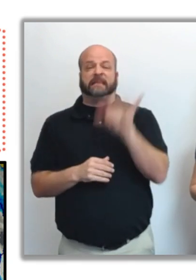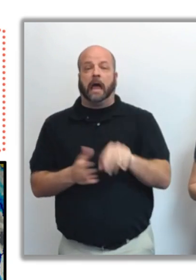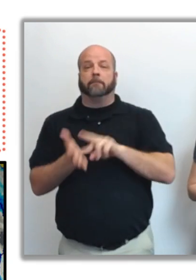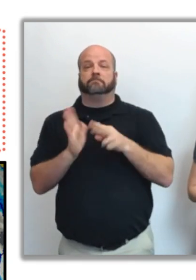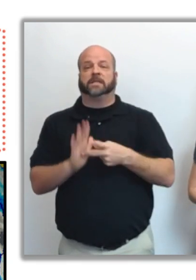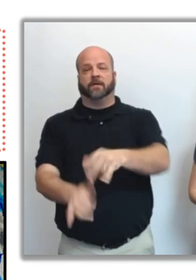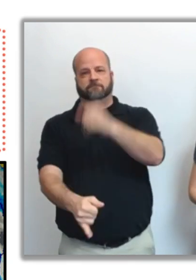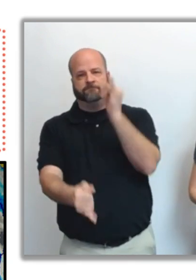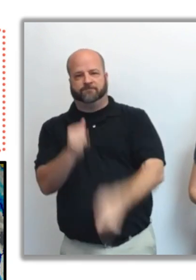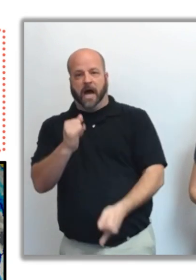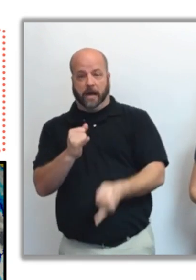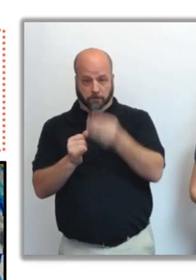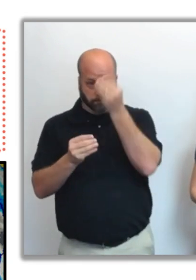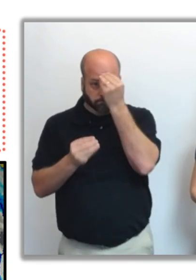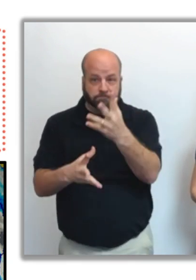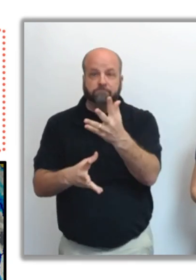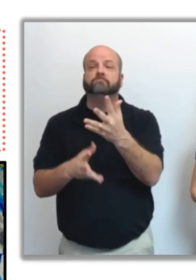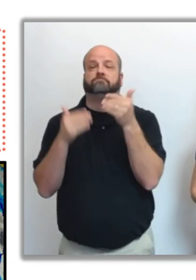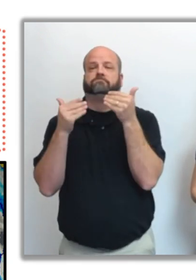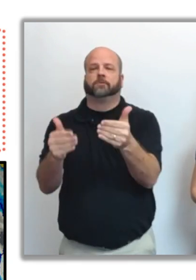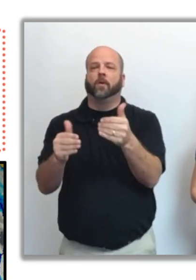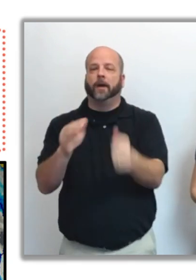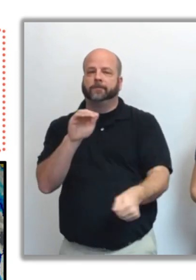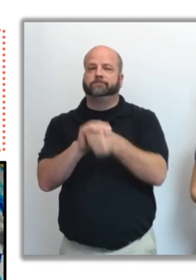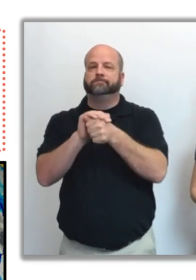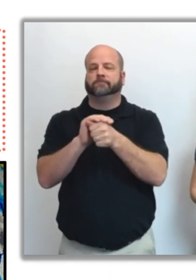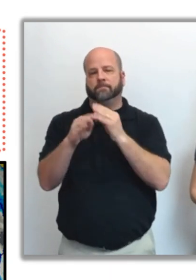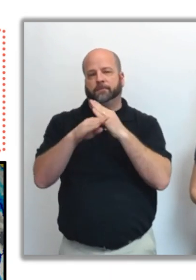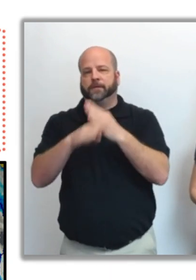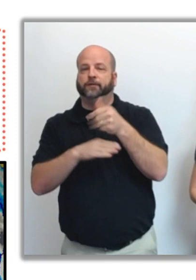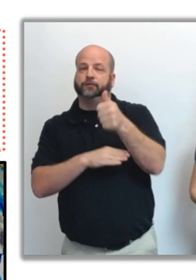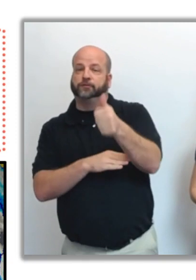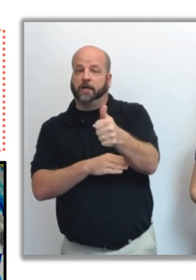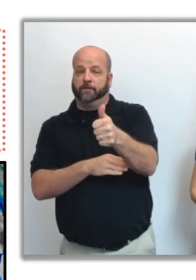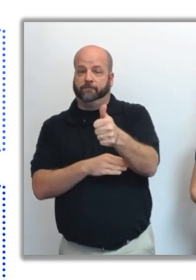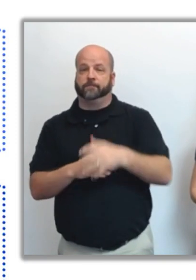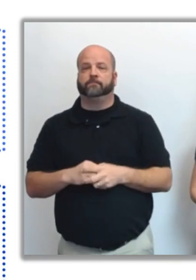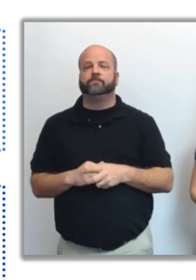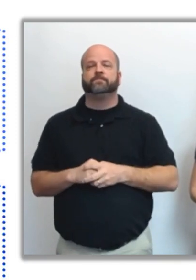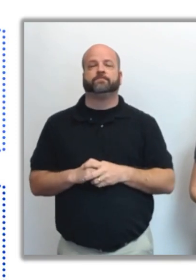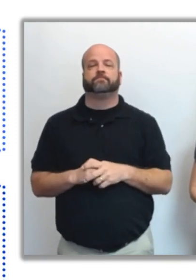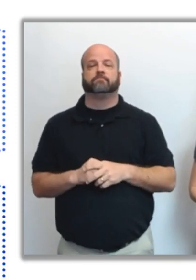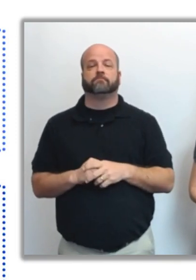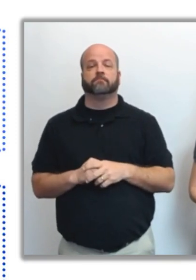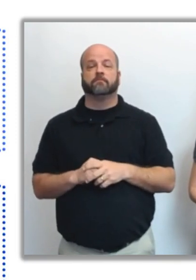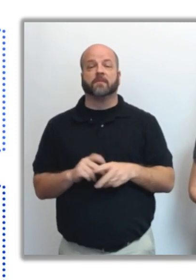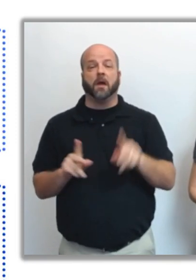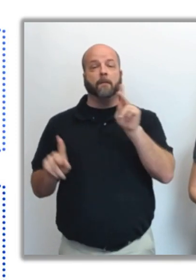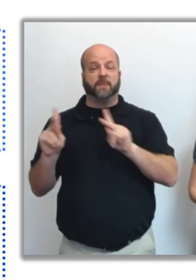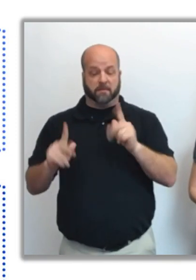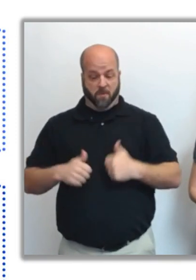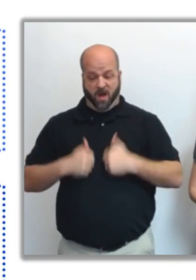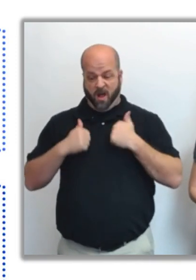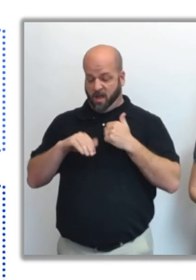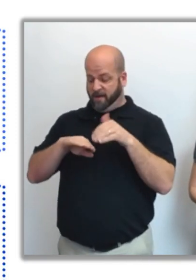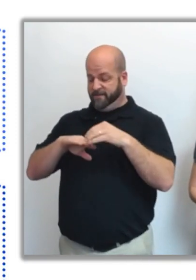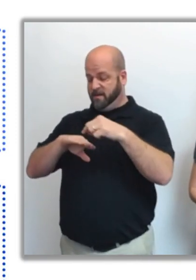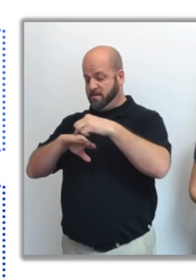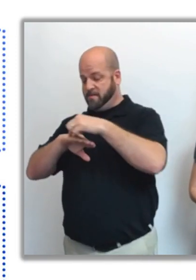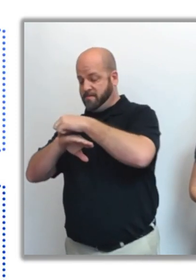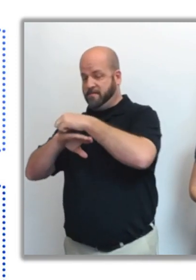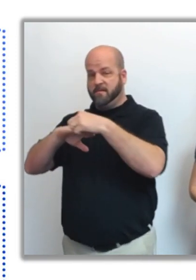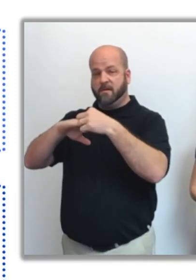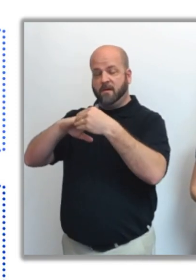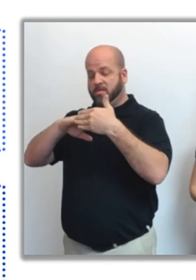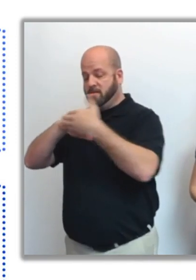call to shelter-in-place to protect yourself from exceptionally dangerous winds. People along the immediate coast